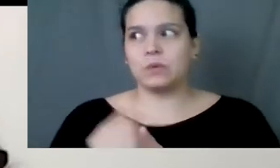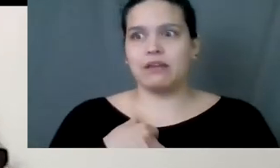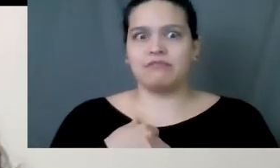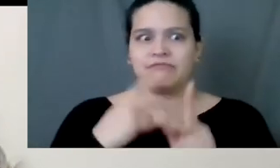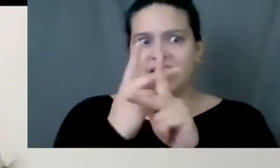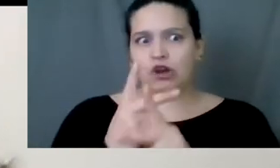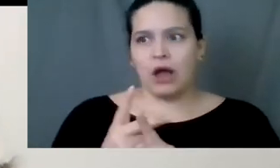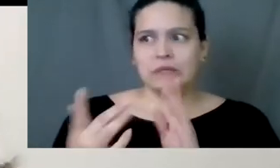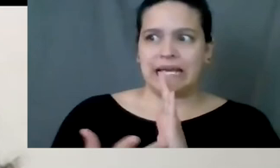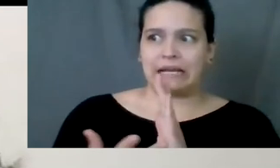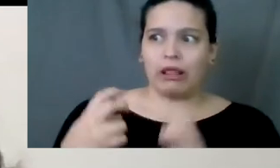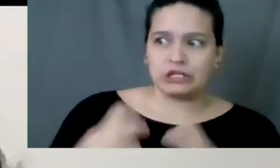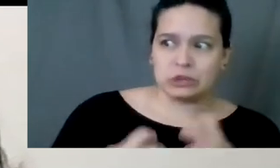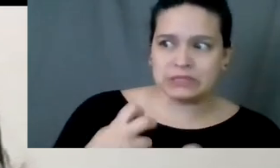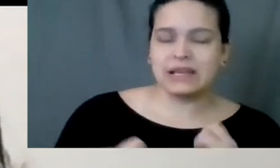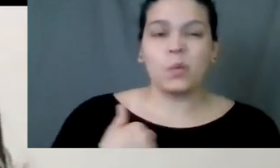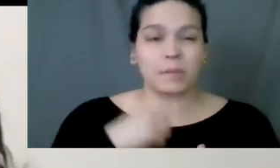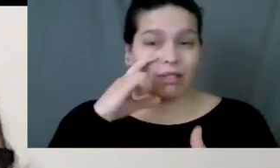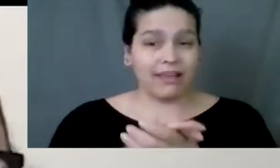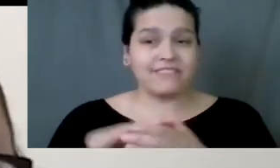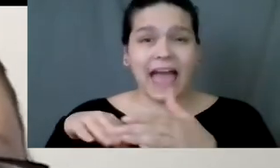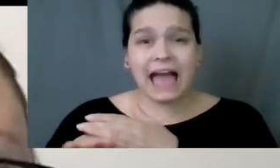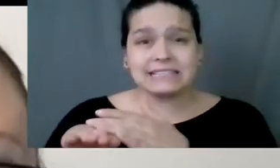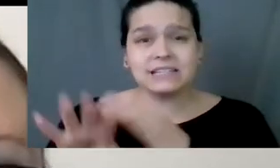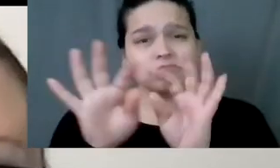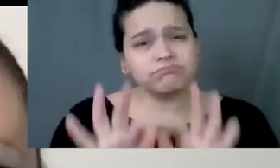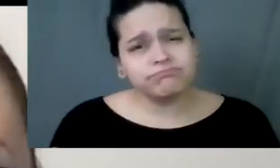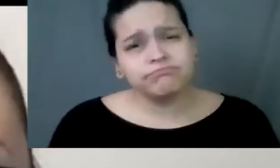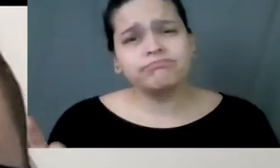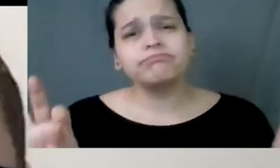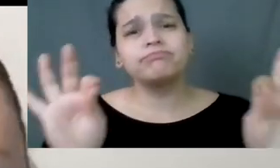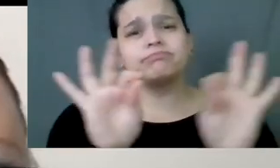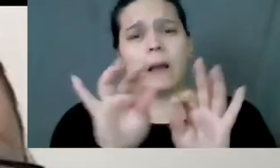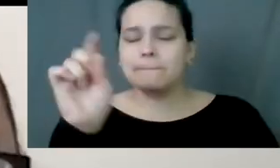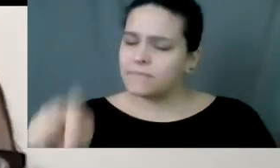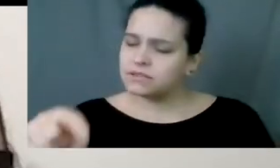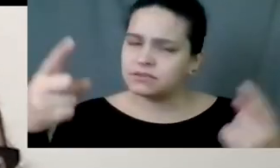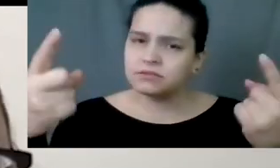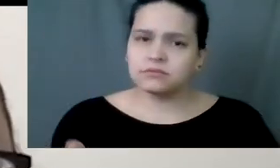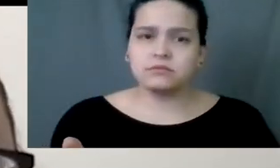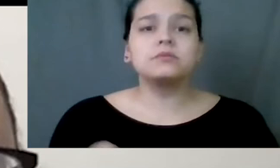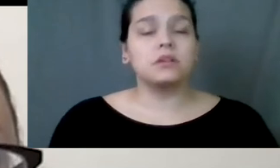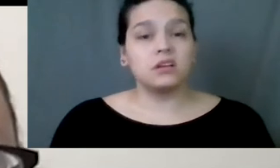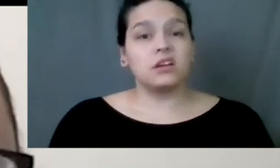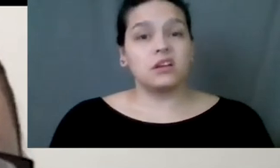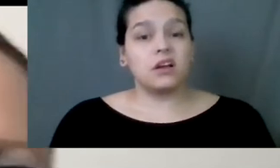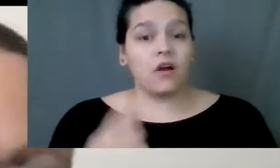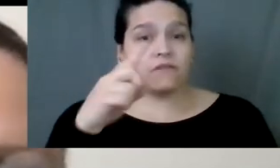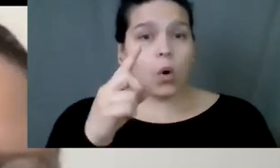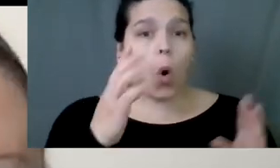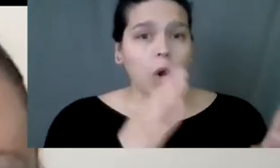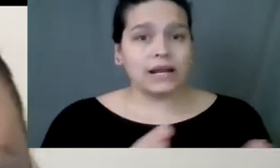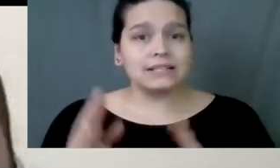work out some technical issues. We believe that access is important. It must be done or